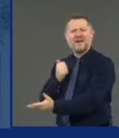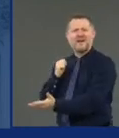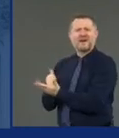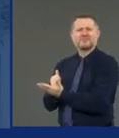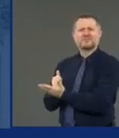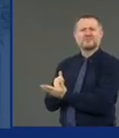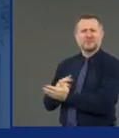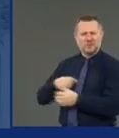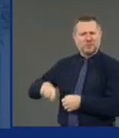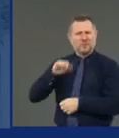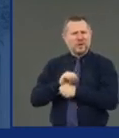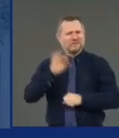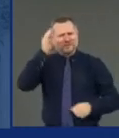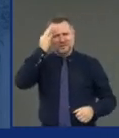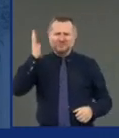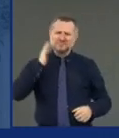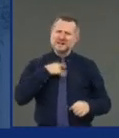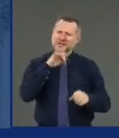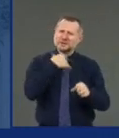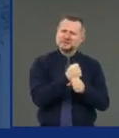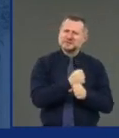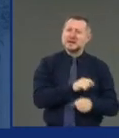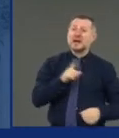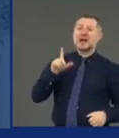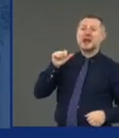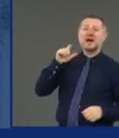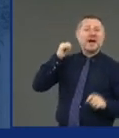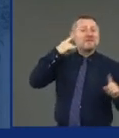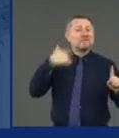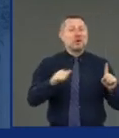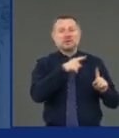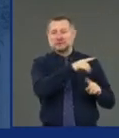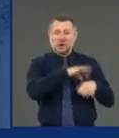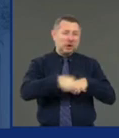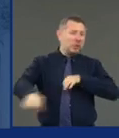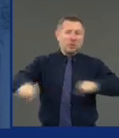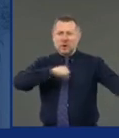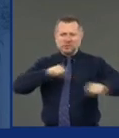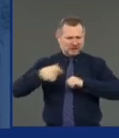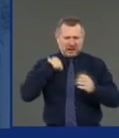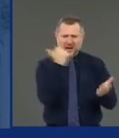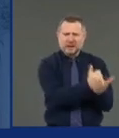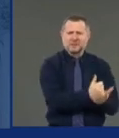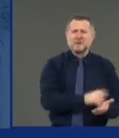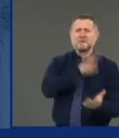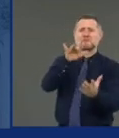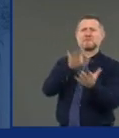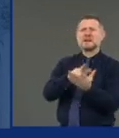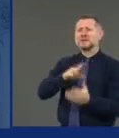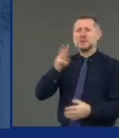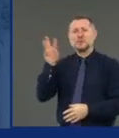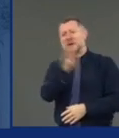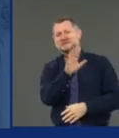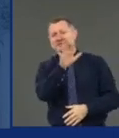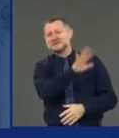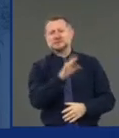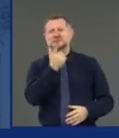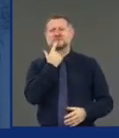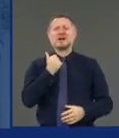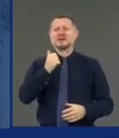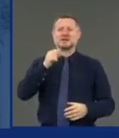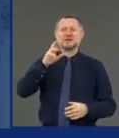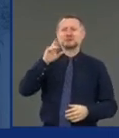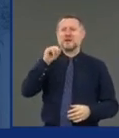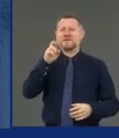When Los Angeles had earthquakes, we helped. When the Midwest had the Red River floods, we helped. When Florida had Hurricane